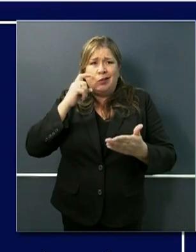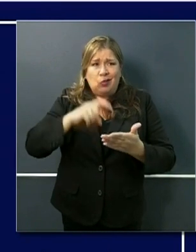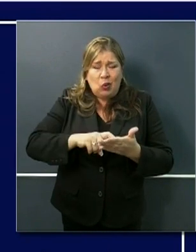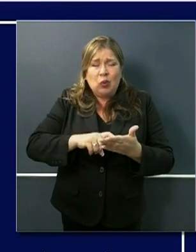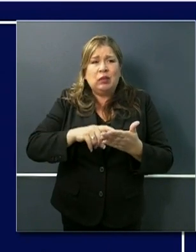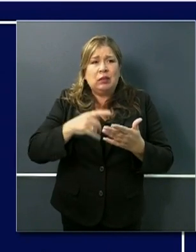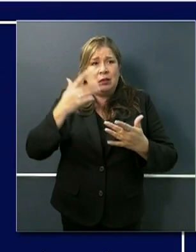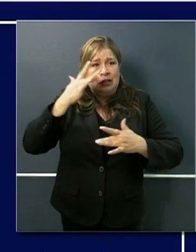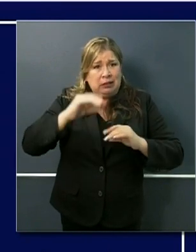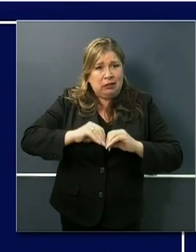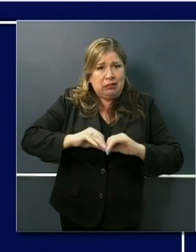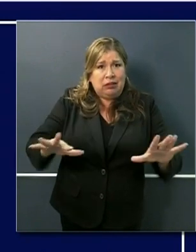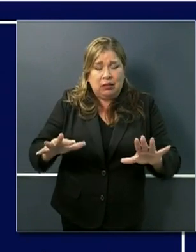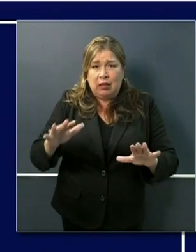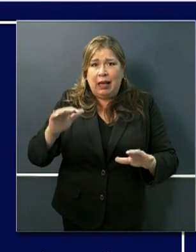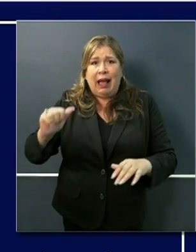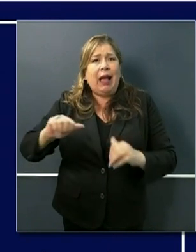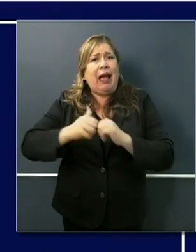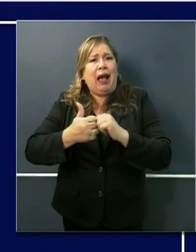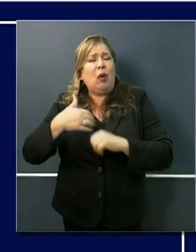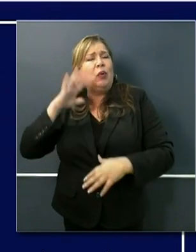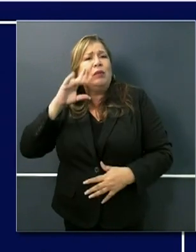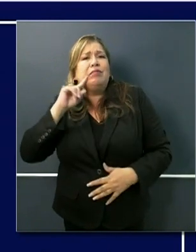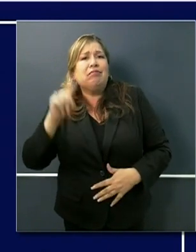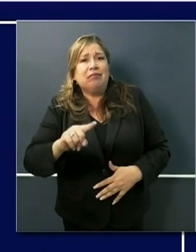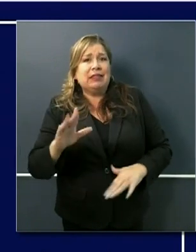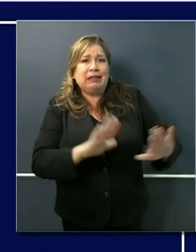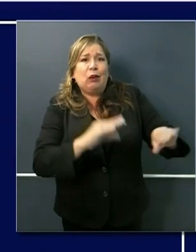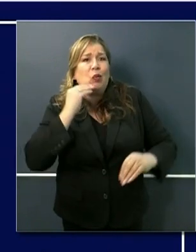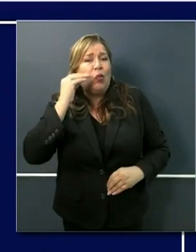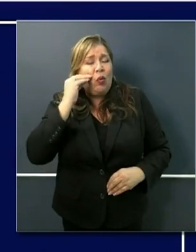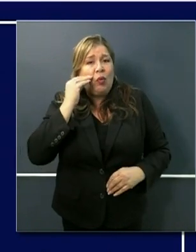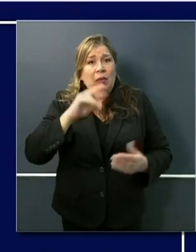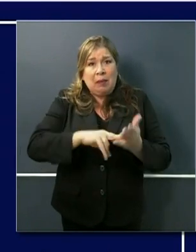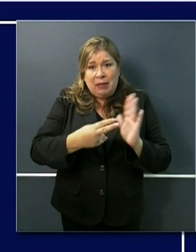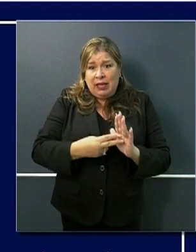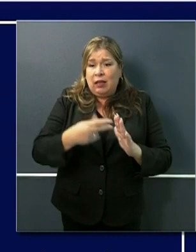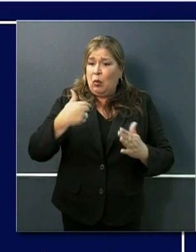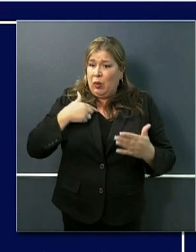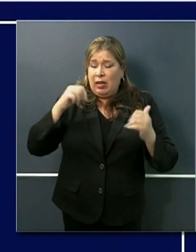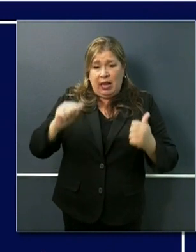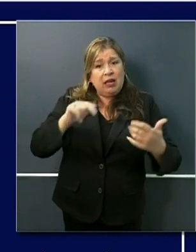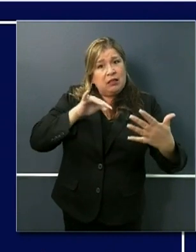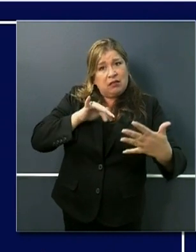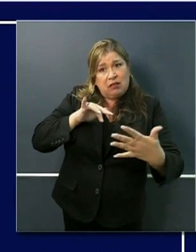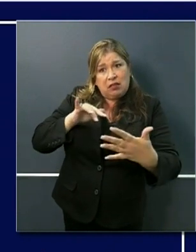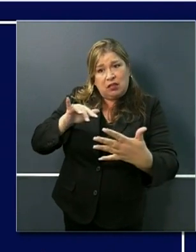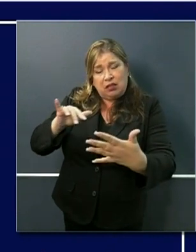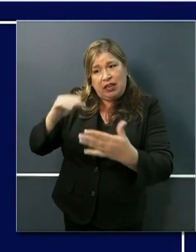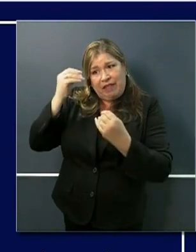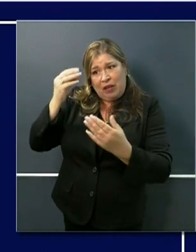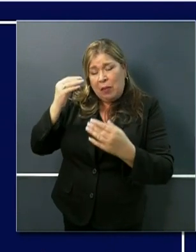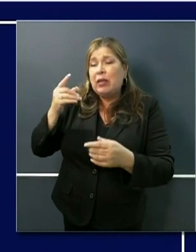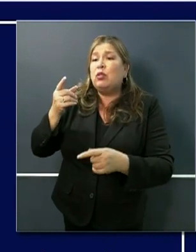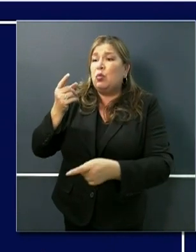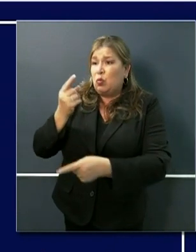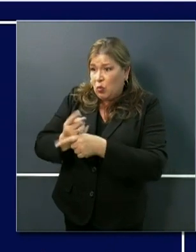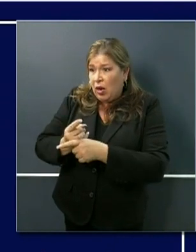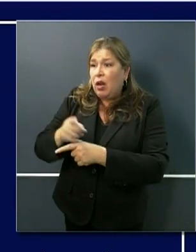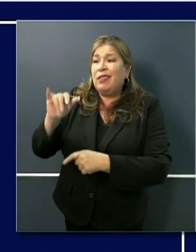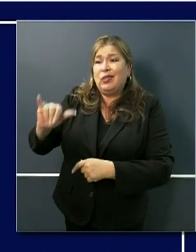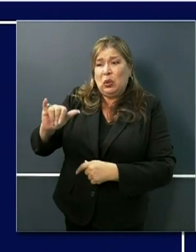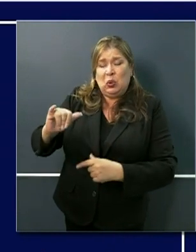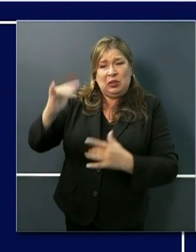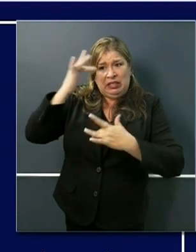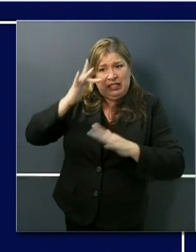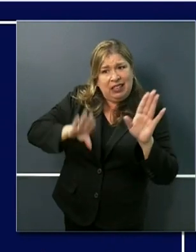right data to provide us an early warning system and do we have the ability to quickly communicate the need to reinstate these measures we